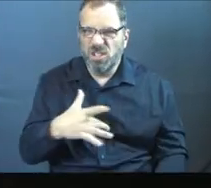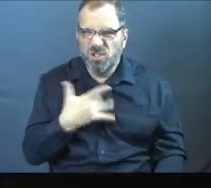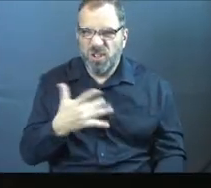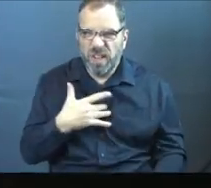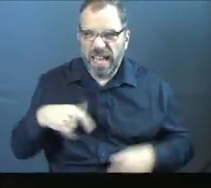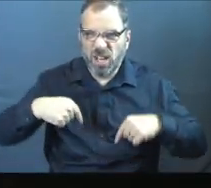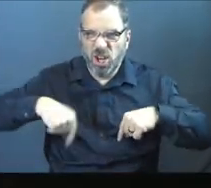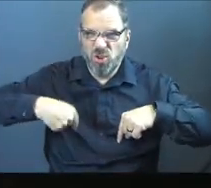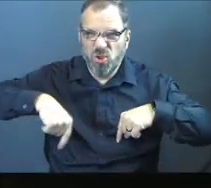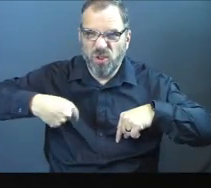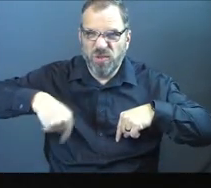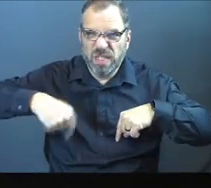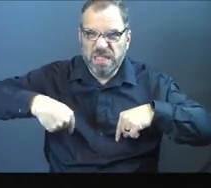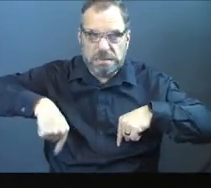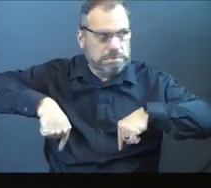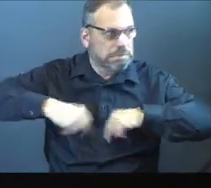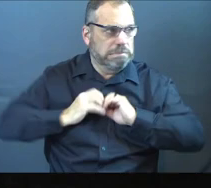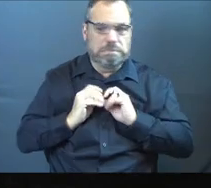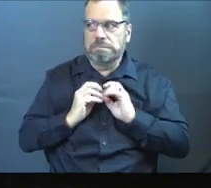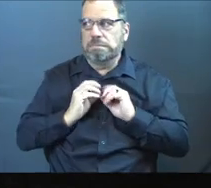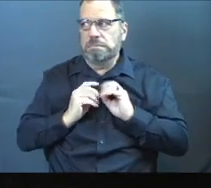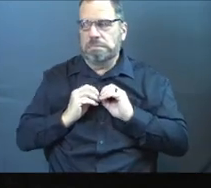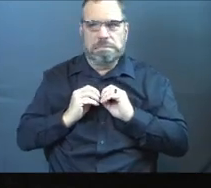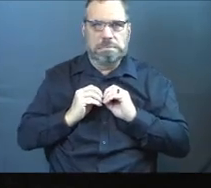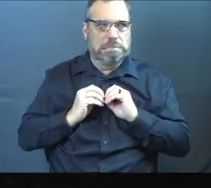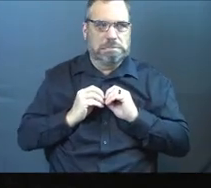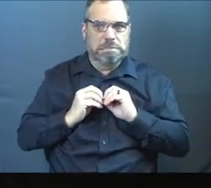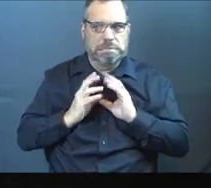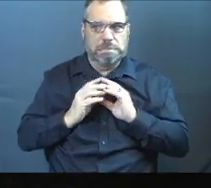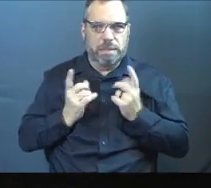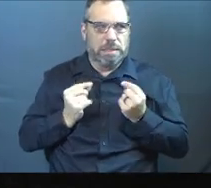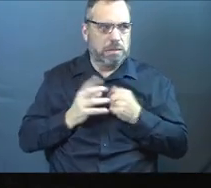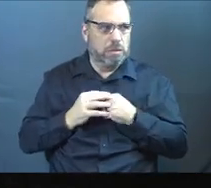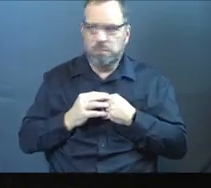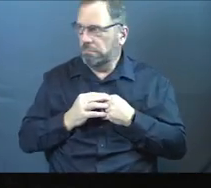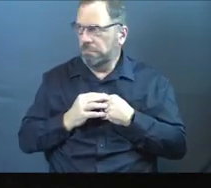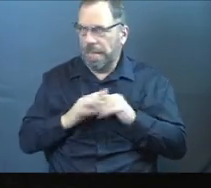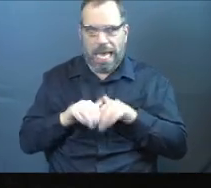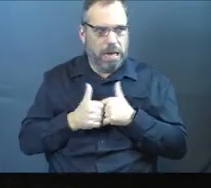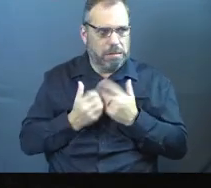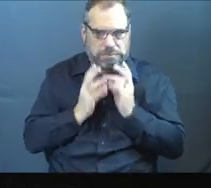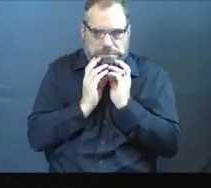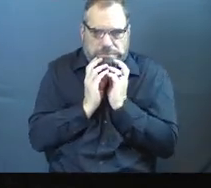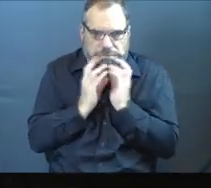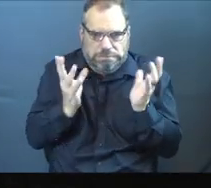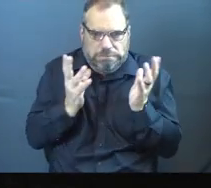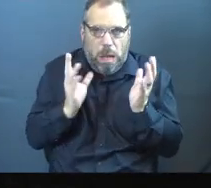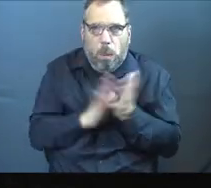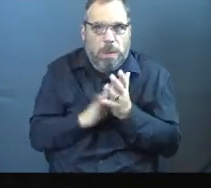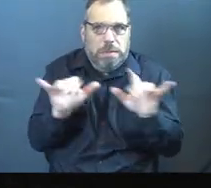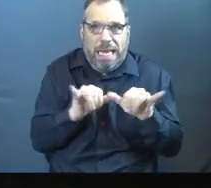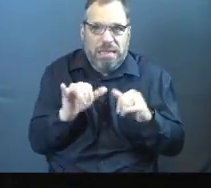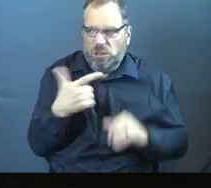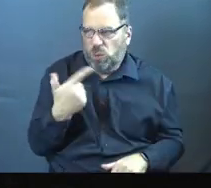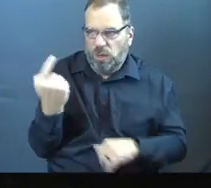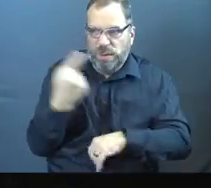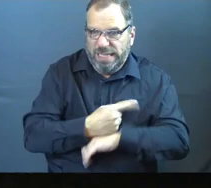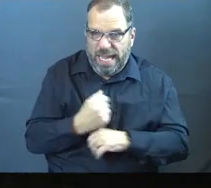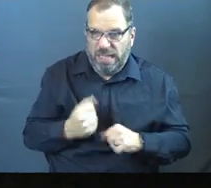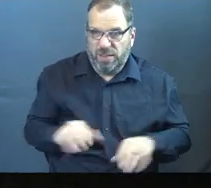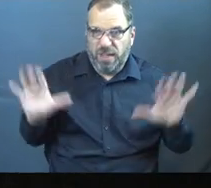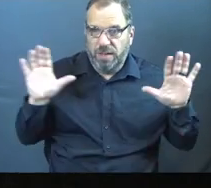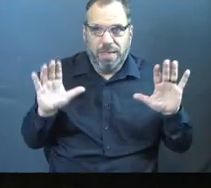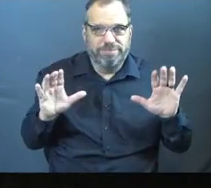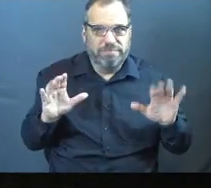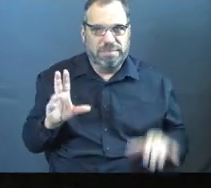little like nervous about this? Anybody feel a little nervous jumping in like beforehand? Like, what am I going to do? How am I going to do this? What's this going to be like? 21 days of giving something